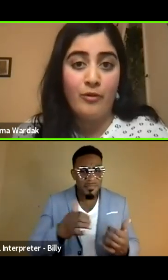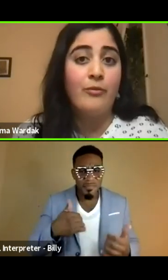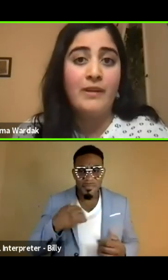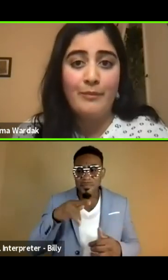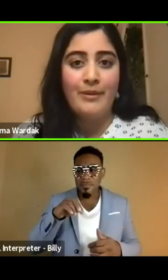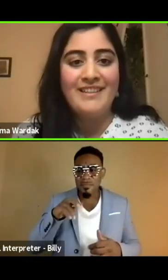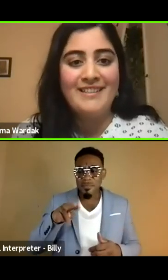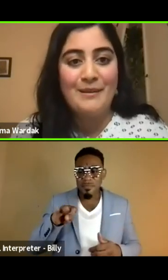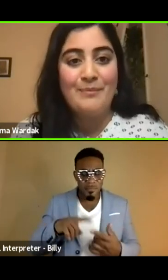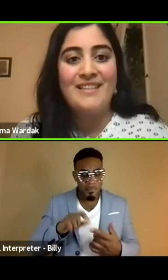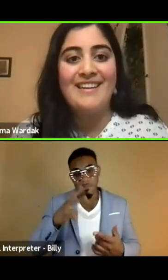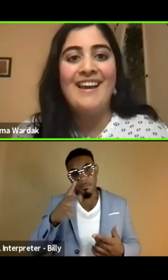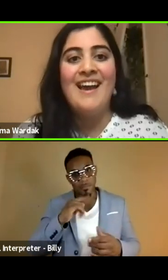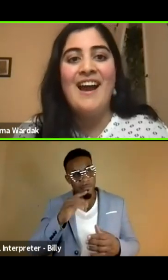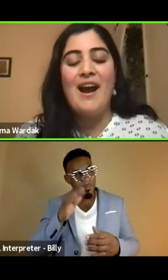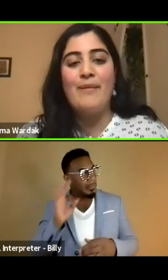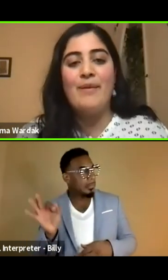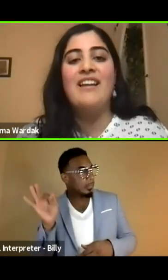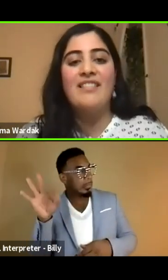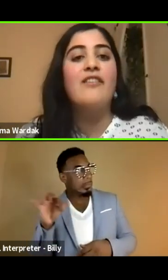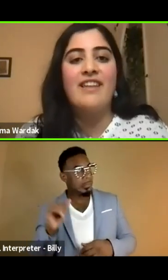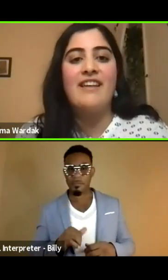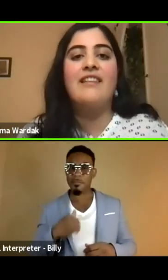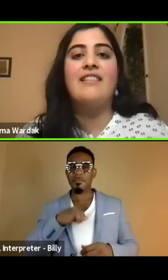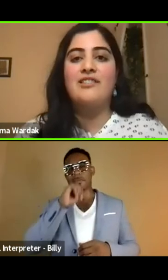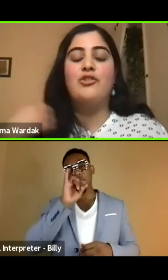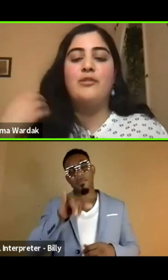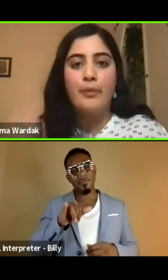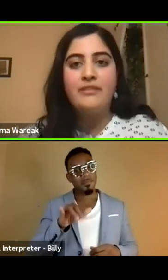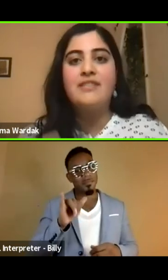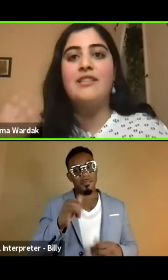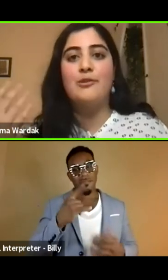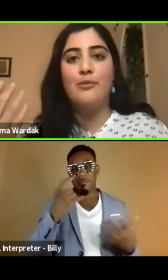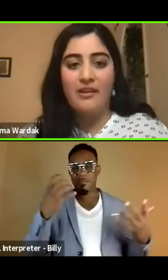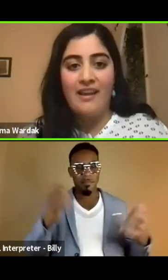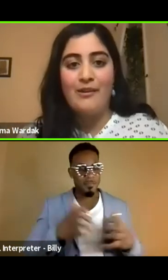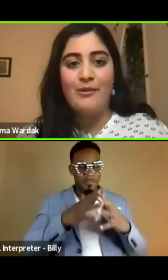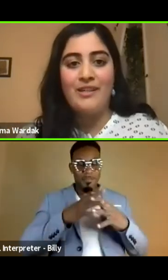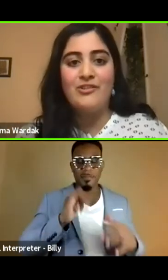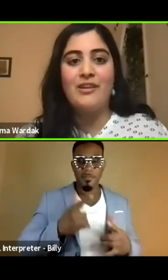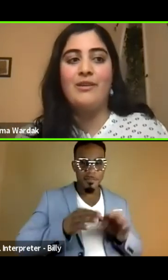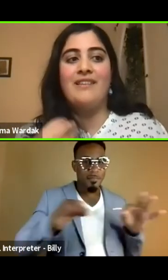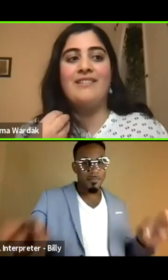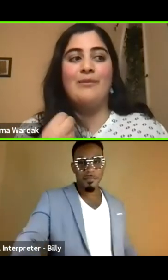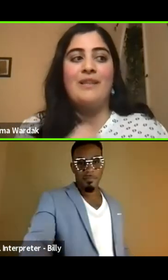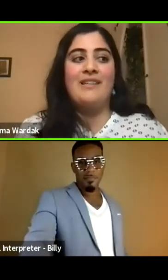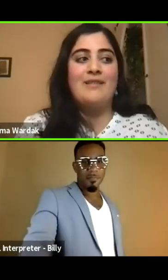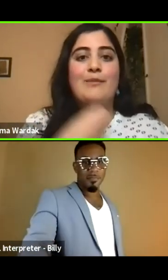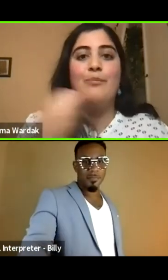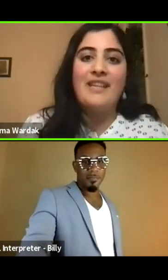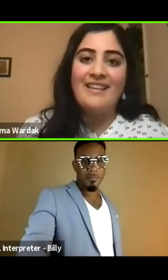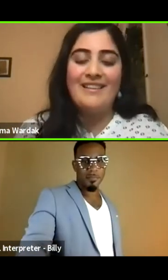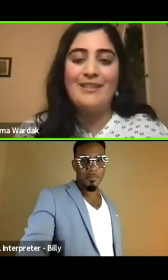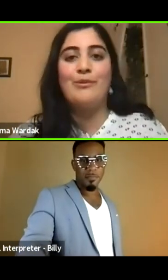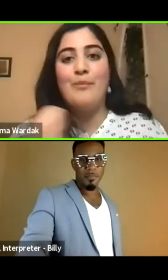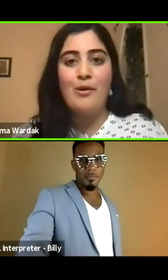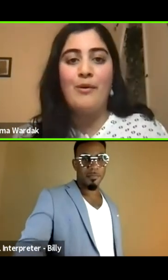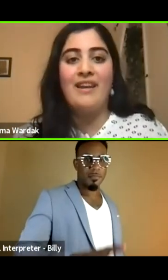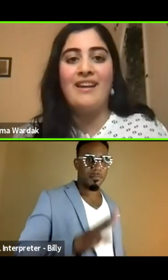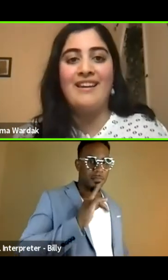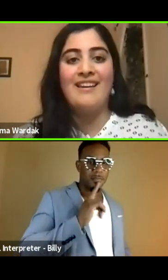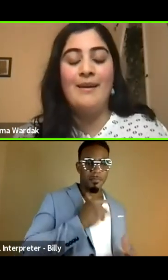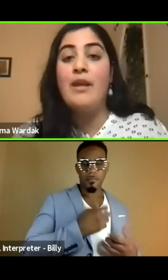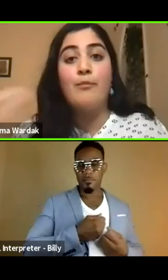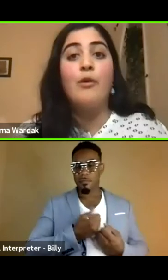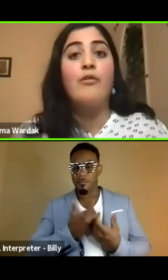proverb or three being slipped in. Um, and I love that, that that's just built into our language that we, we speak in this really